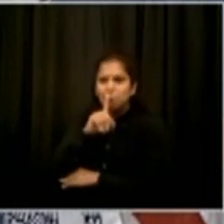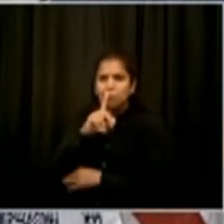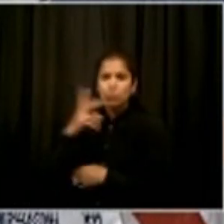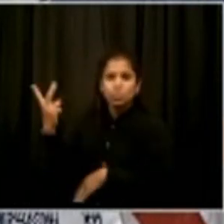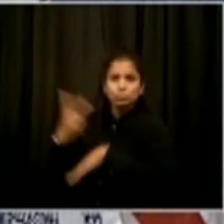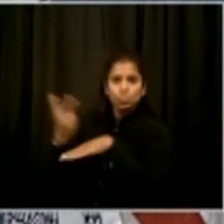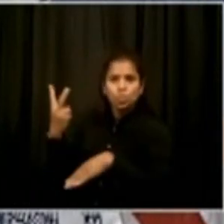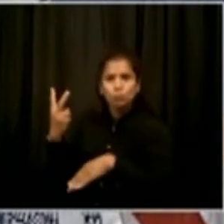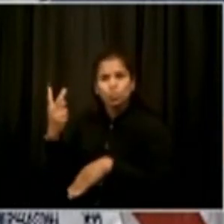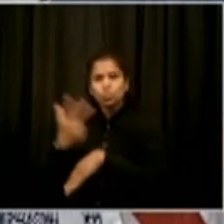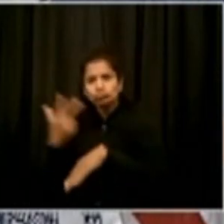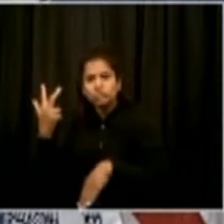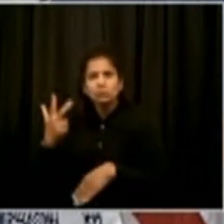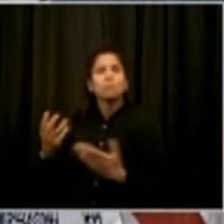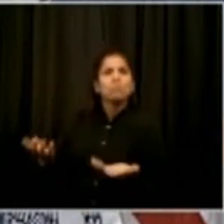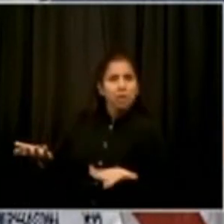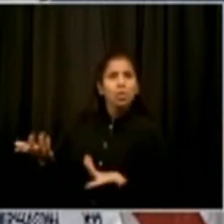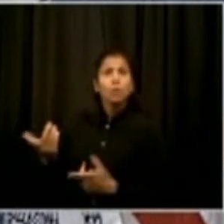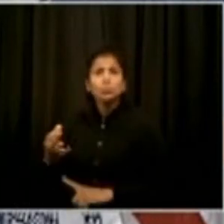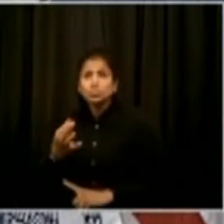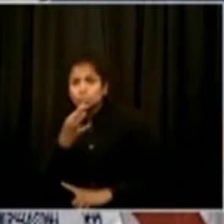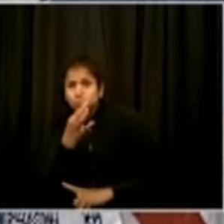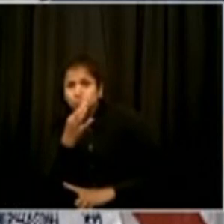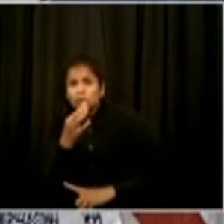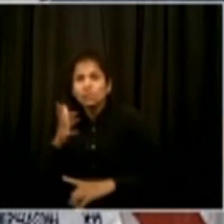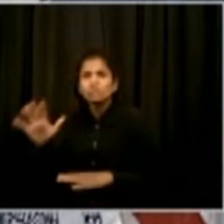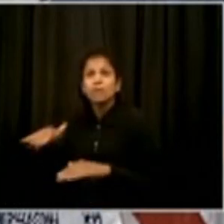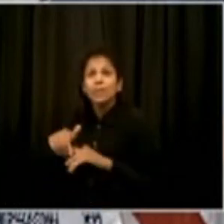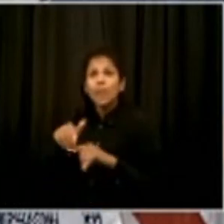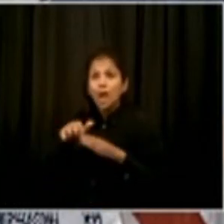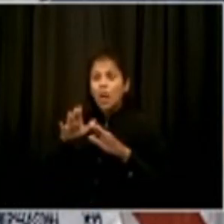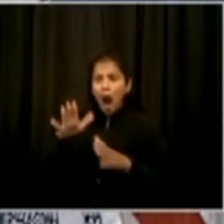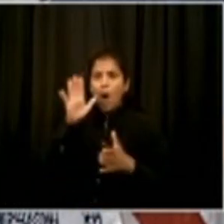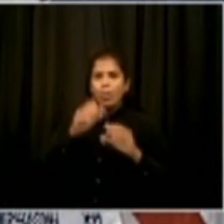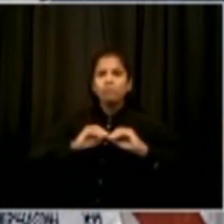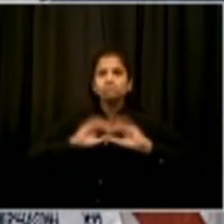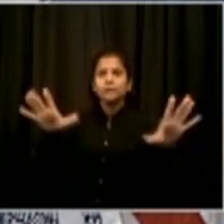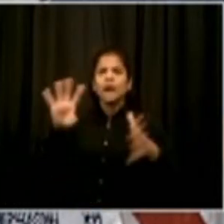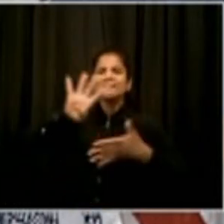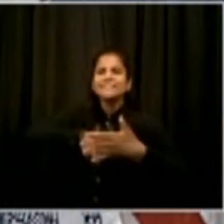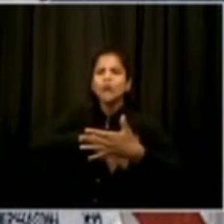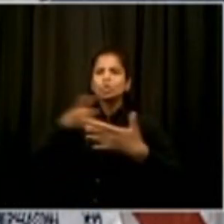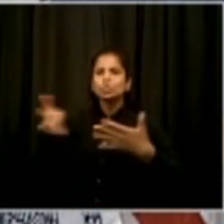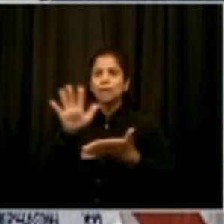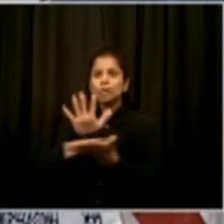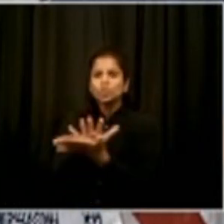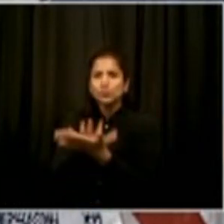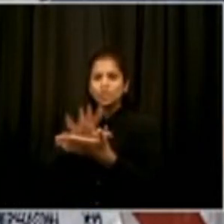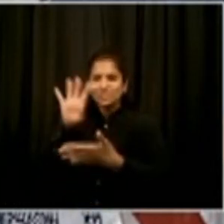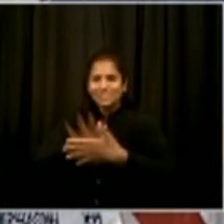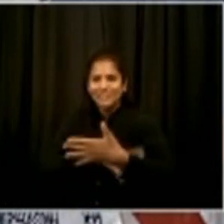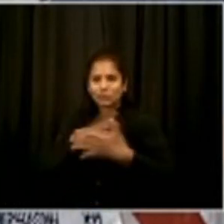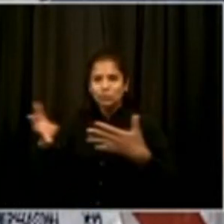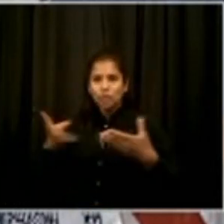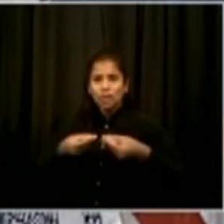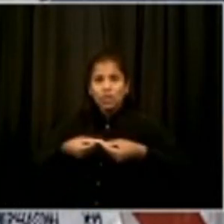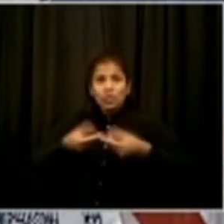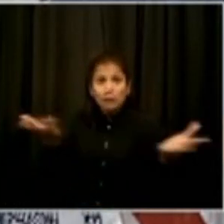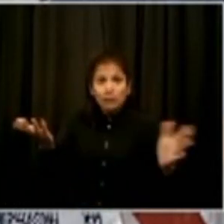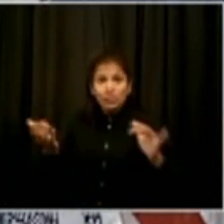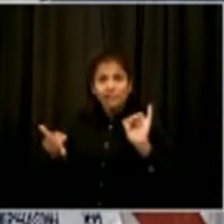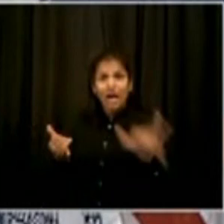child's schedule. You know that we're going to be providing child care for as many people as we can. We're going to continue to try and build that number up.